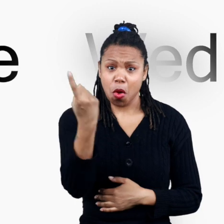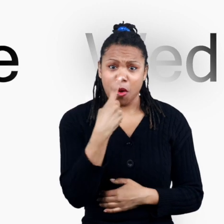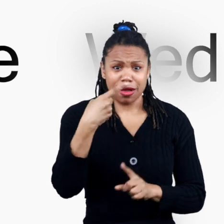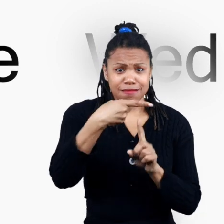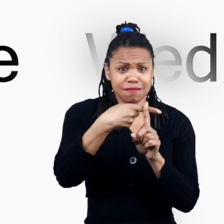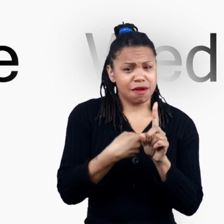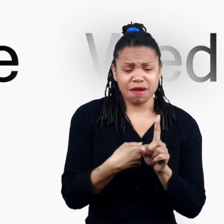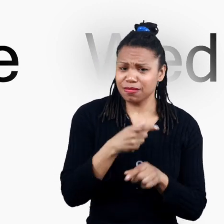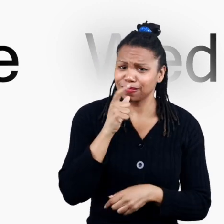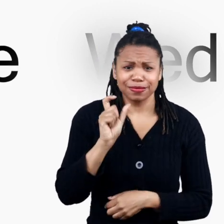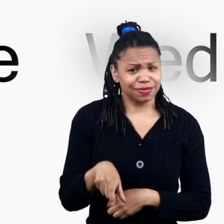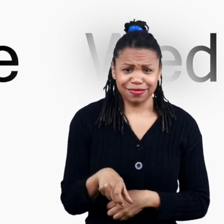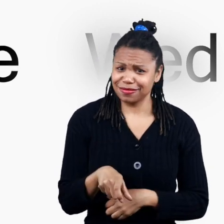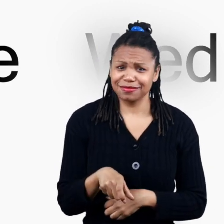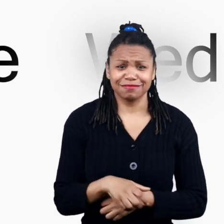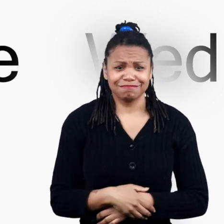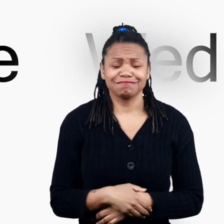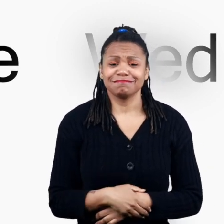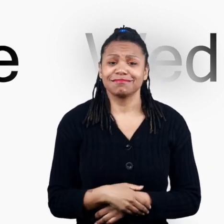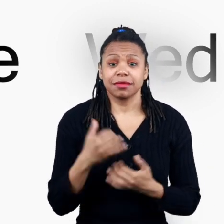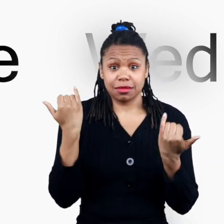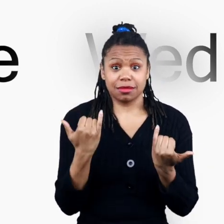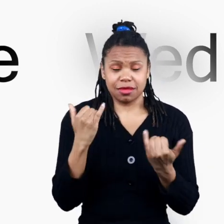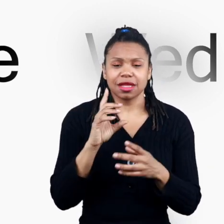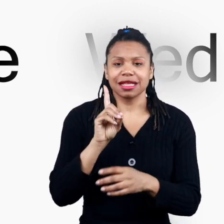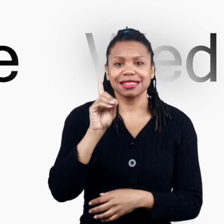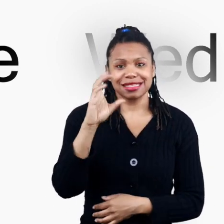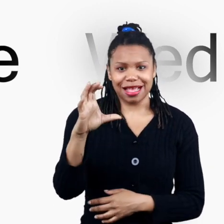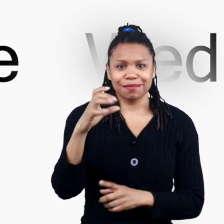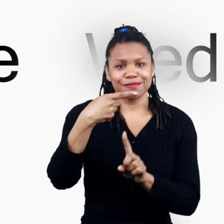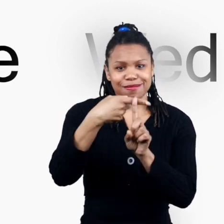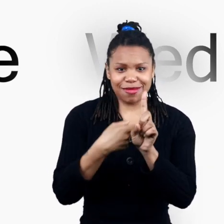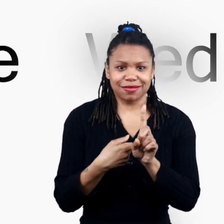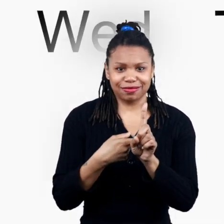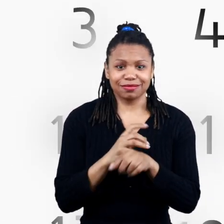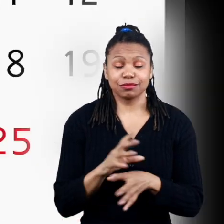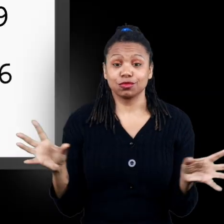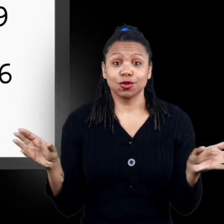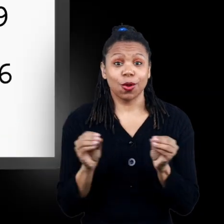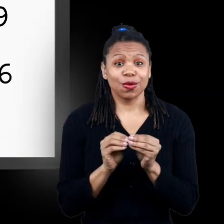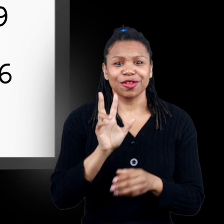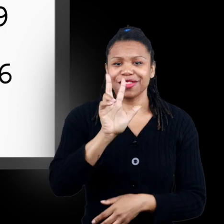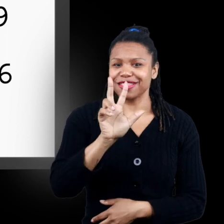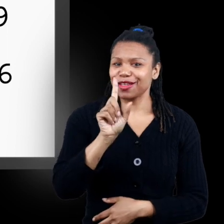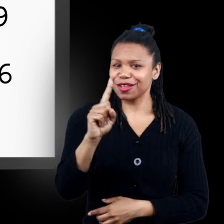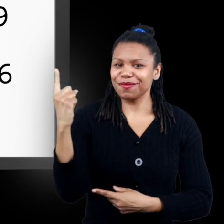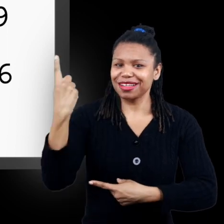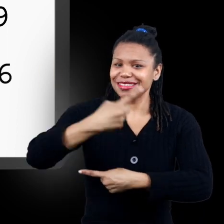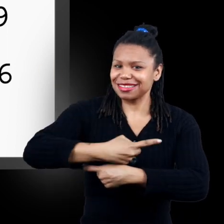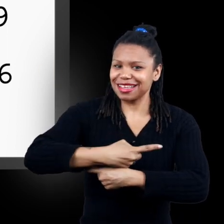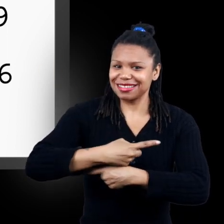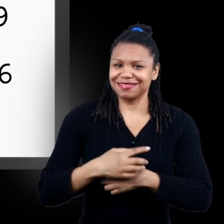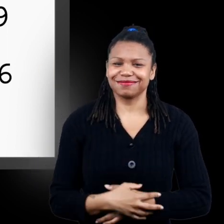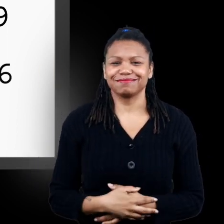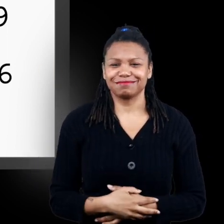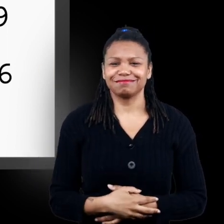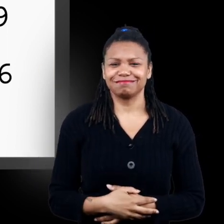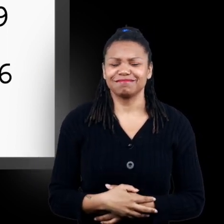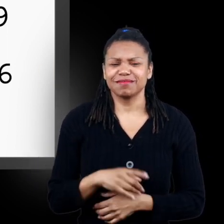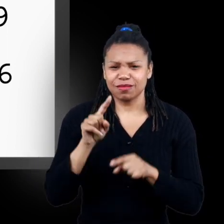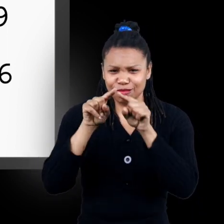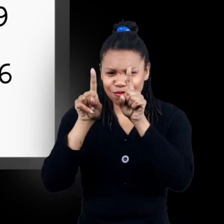monthly calendar is always the month this calendar is for december which has a total of 31 days